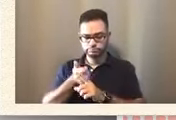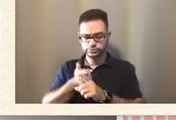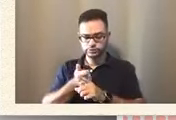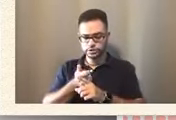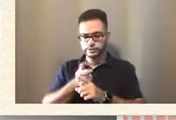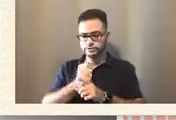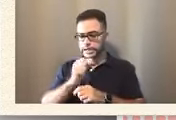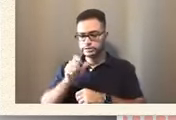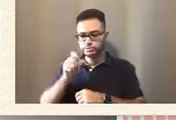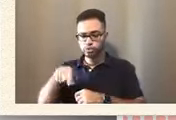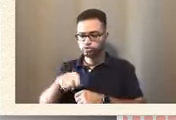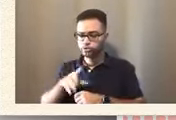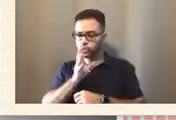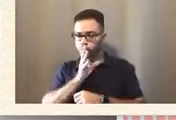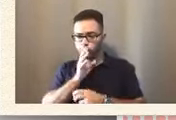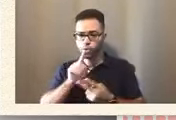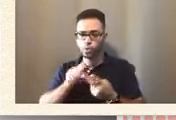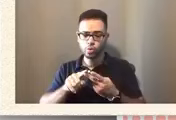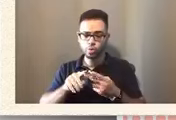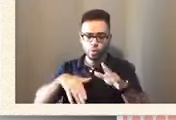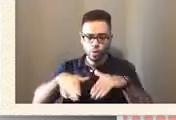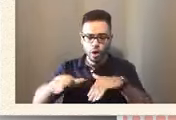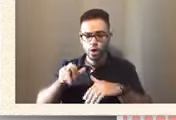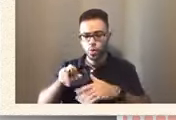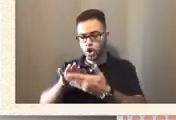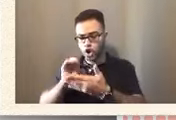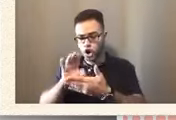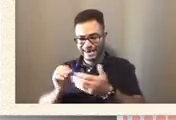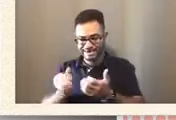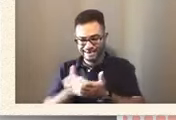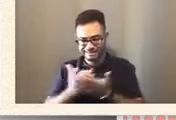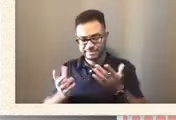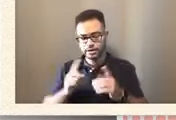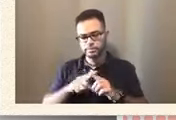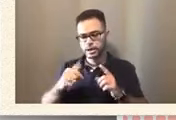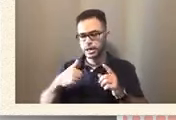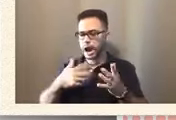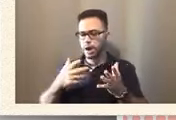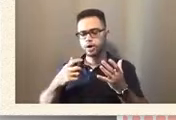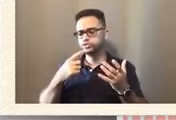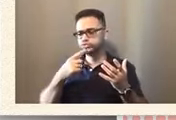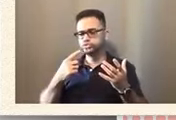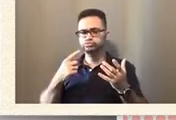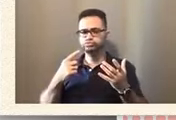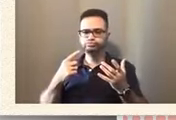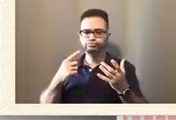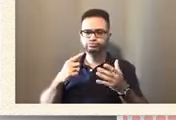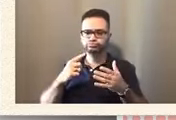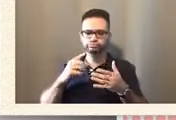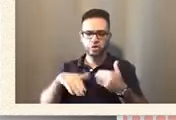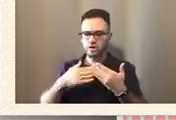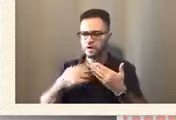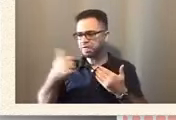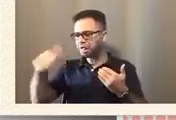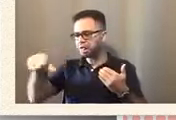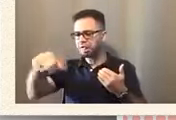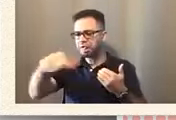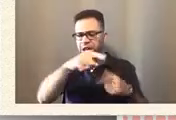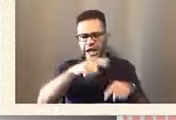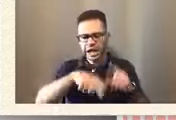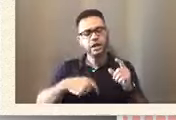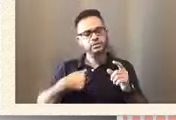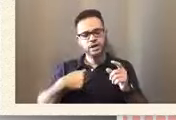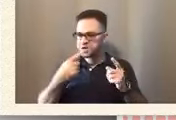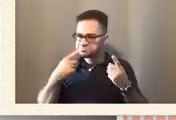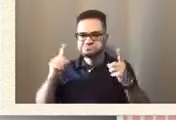learning anything. But I wanted to defy all the naysayers, and that took a lot of work. And